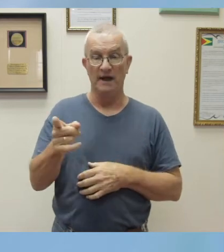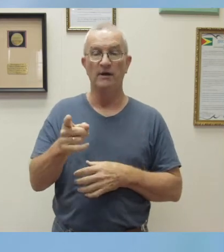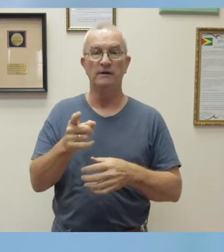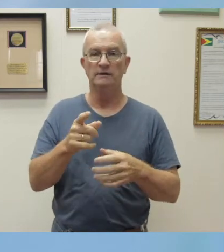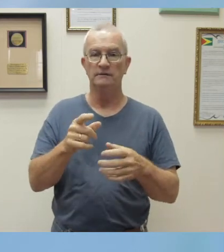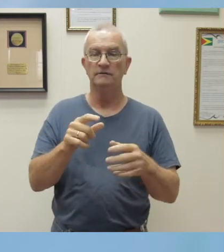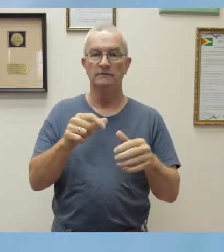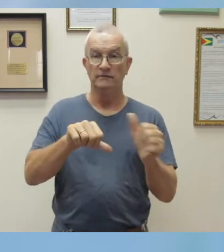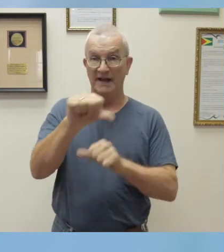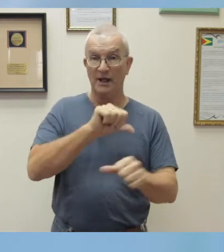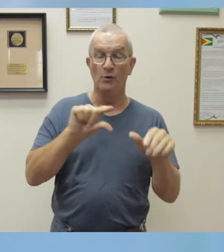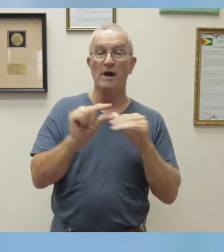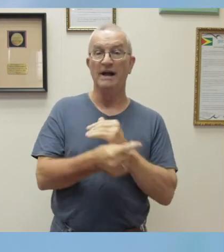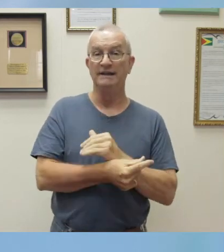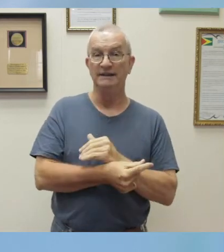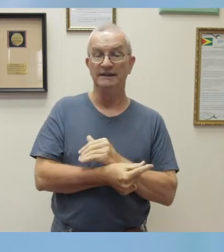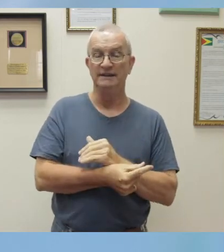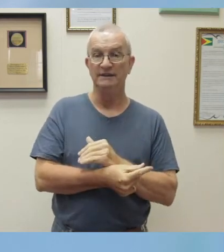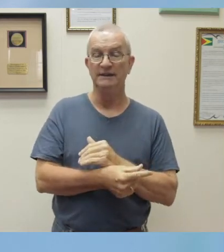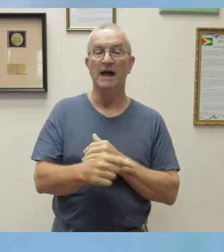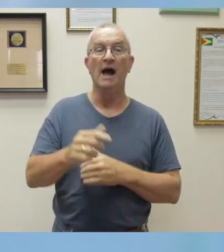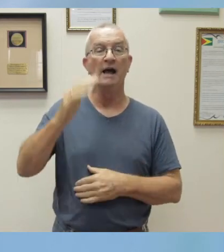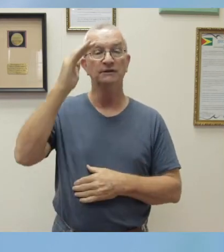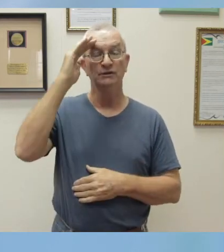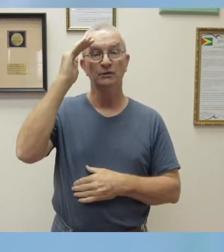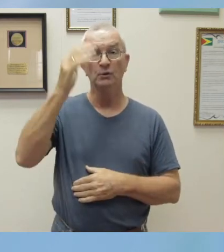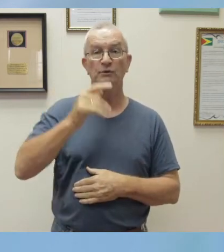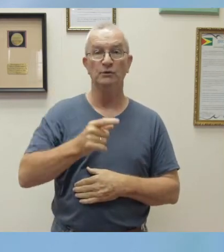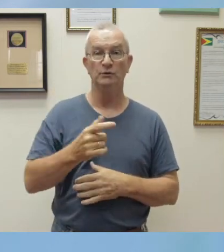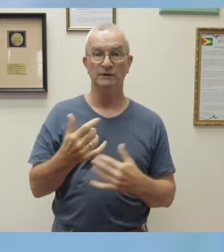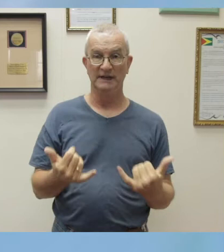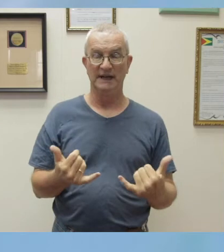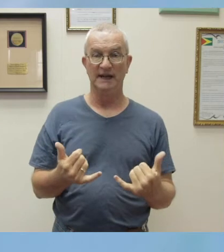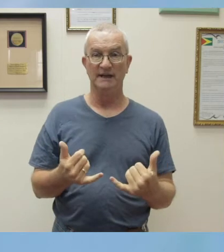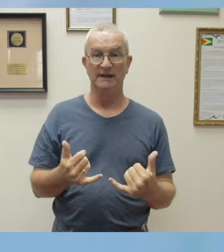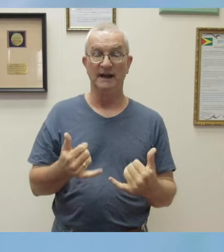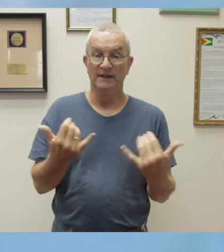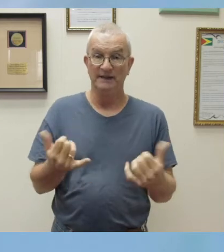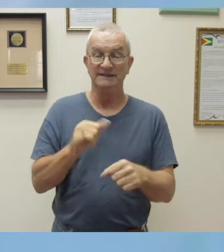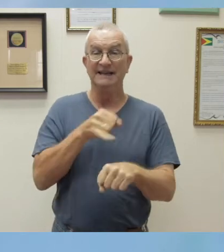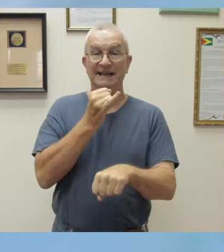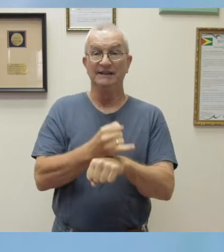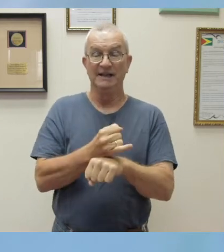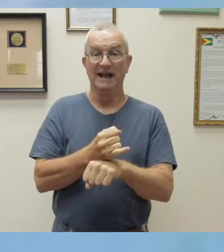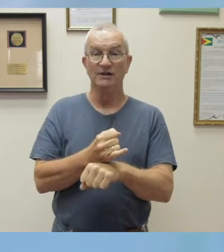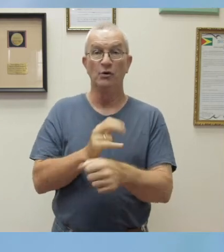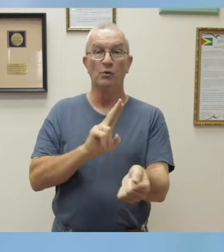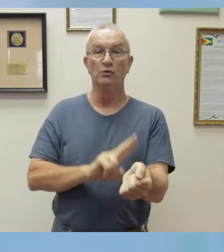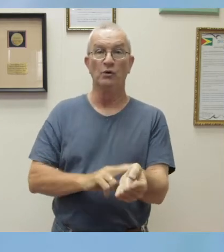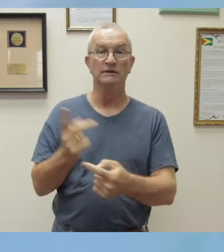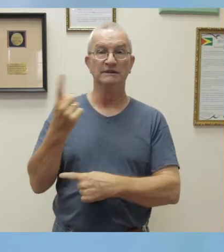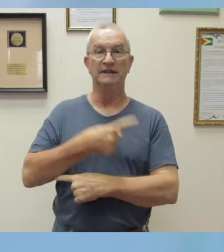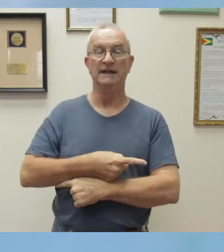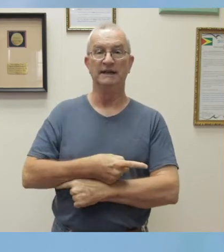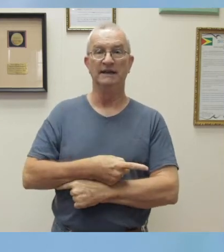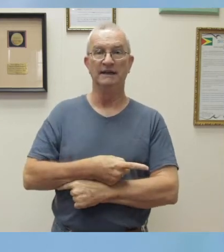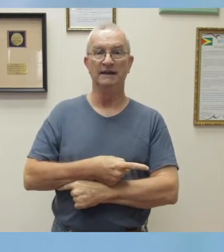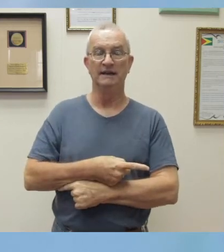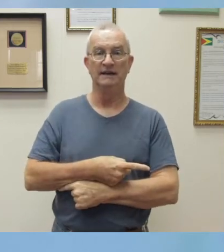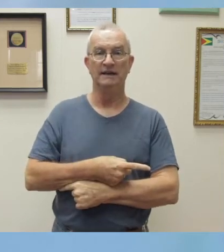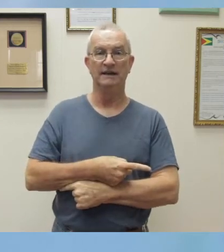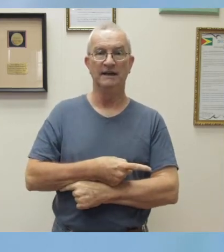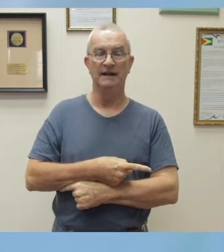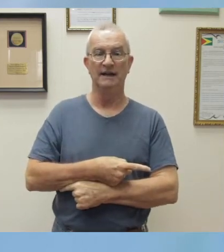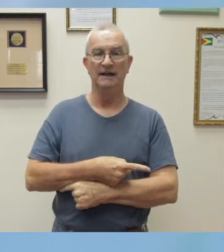I salute you today on this International Nurses' Day. And let me hasten to